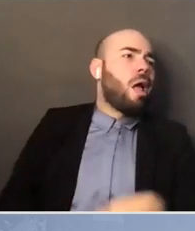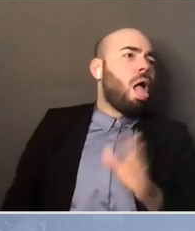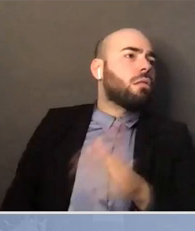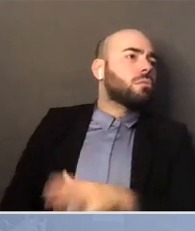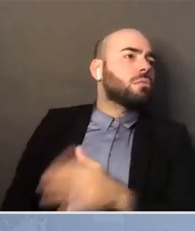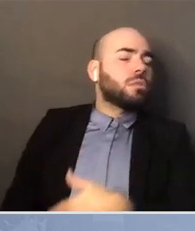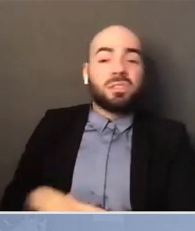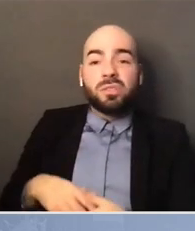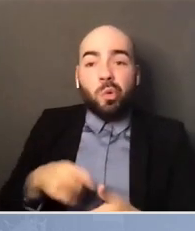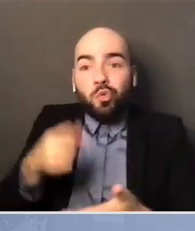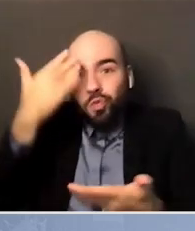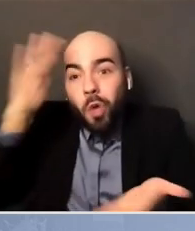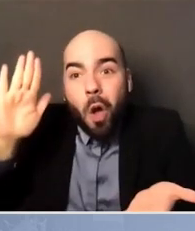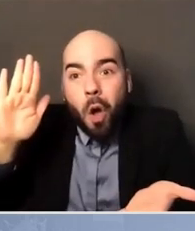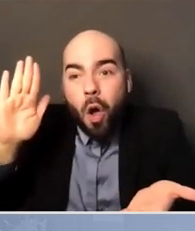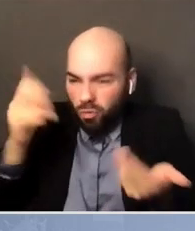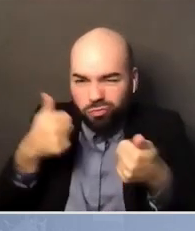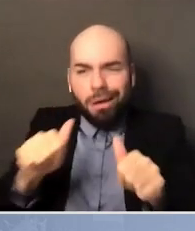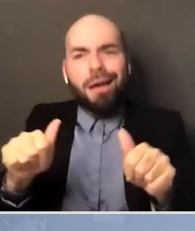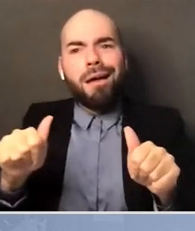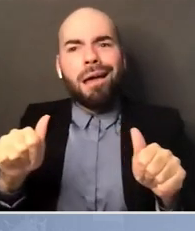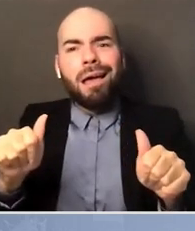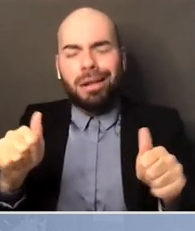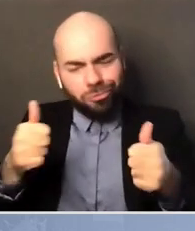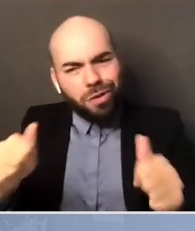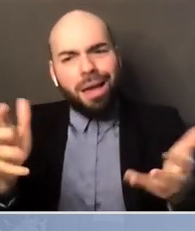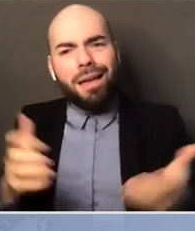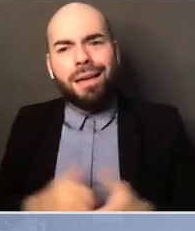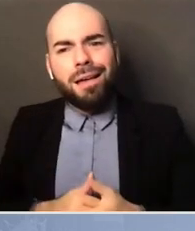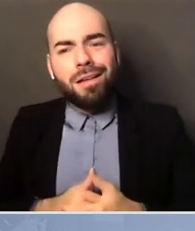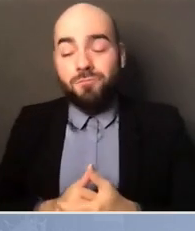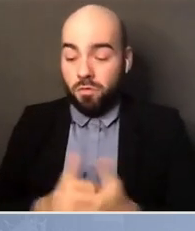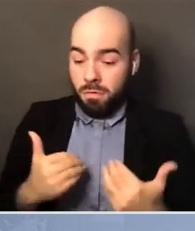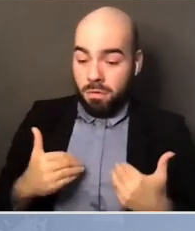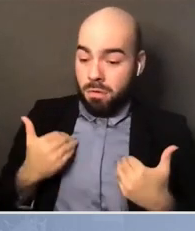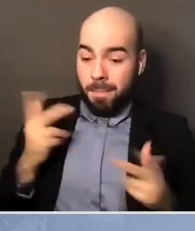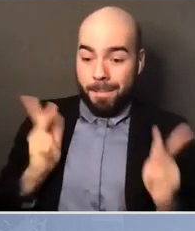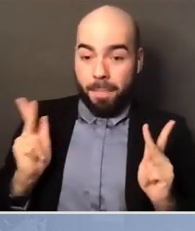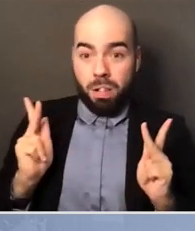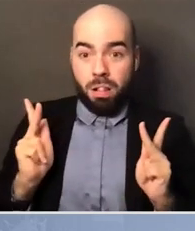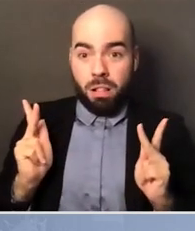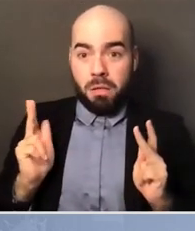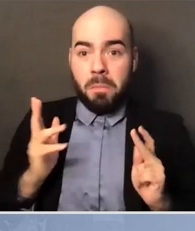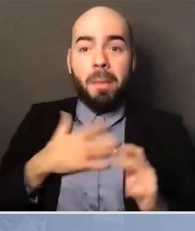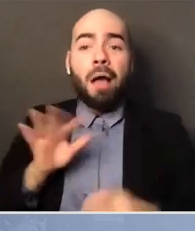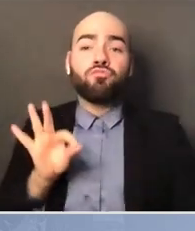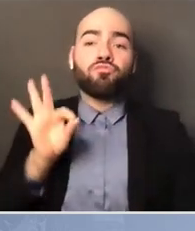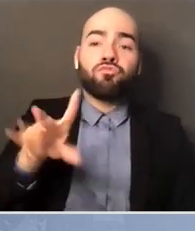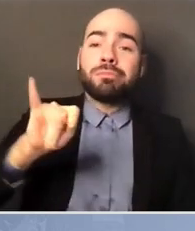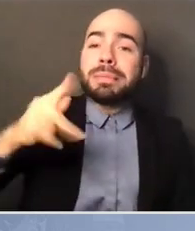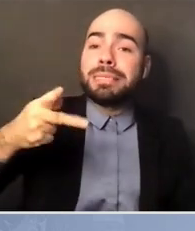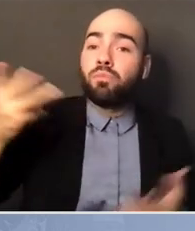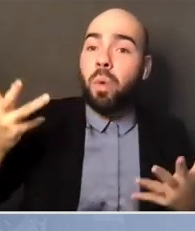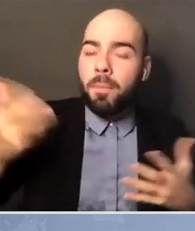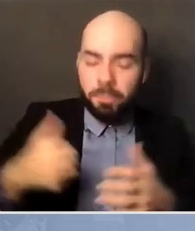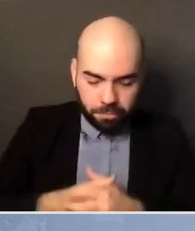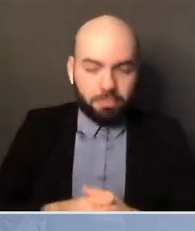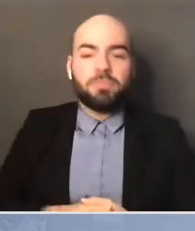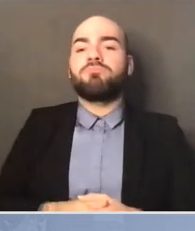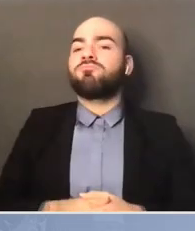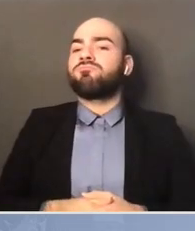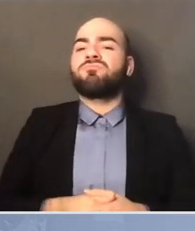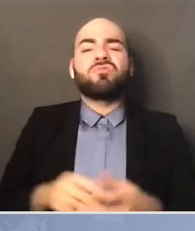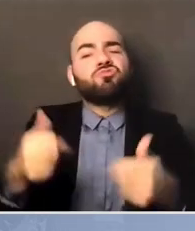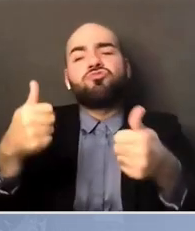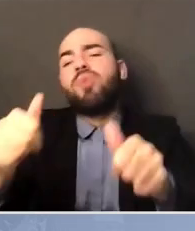So with young people, what I would say to them is, look, give this a shot.